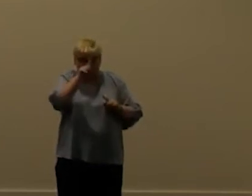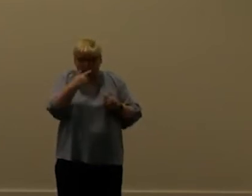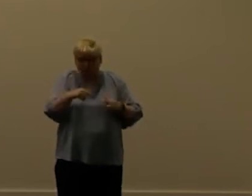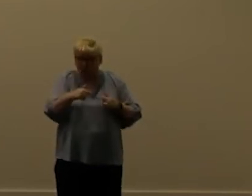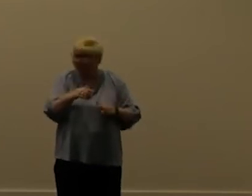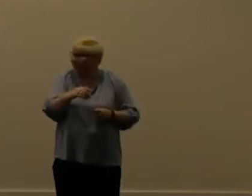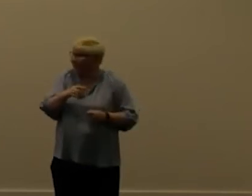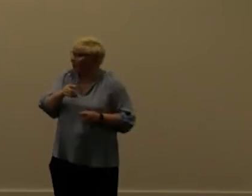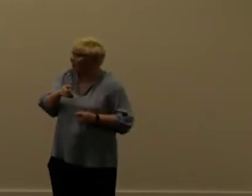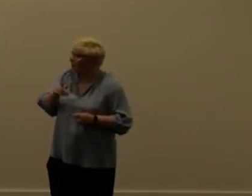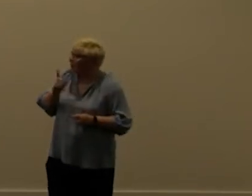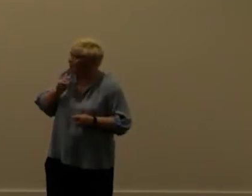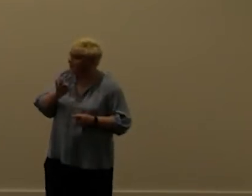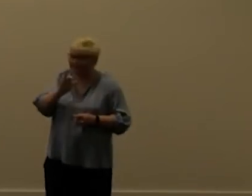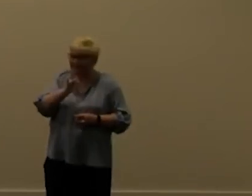i don't